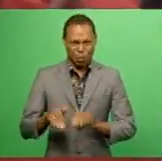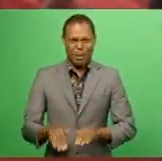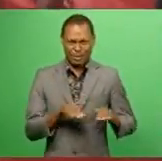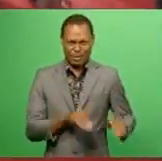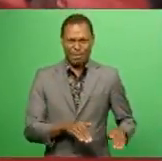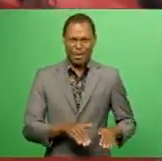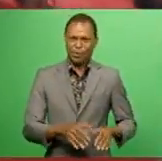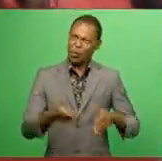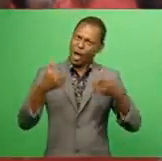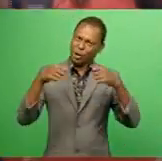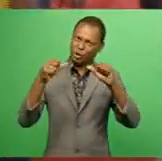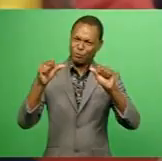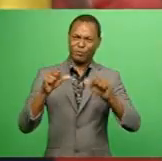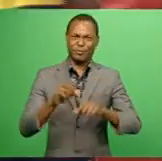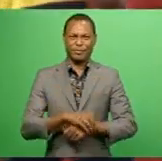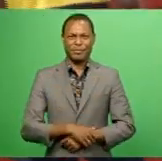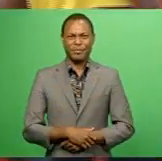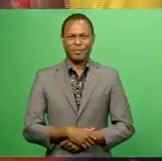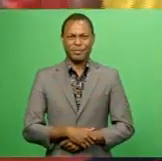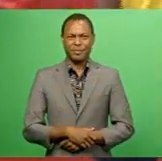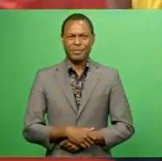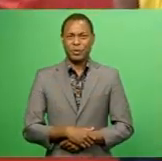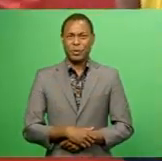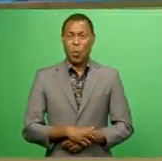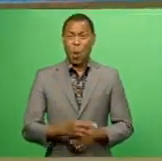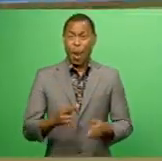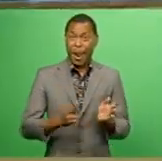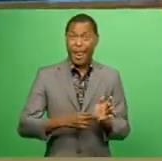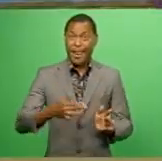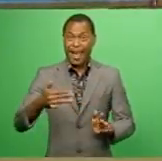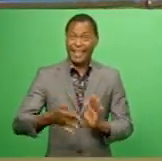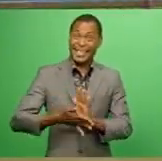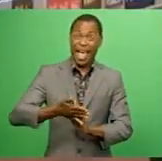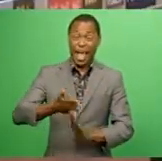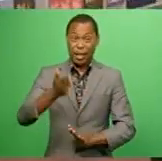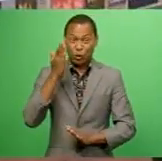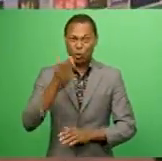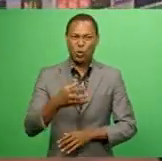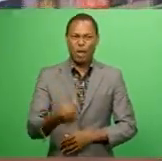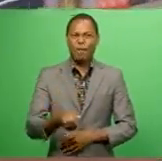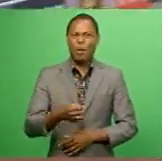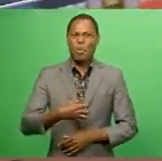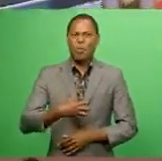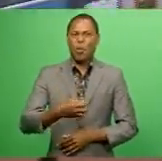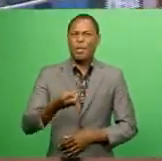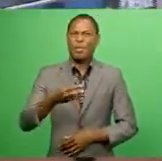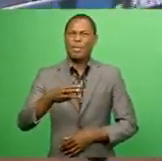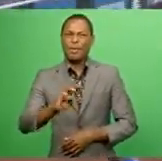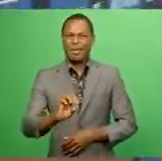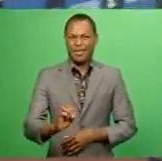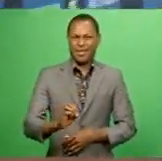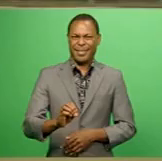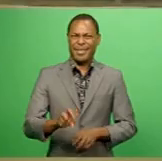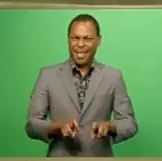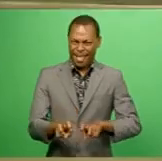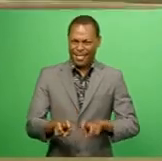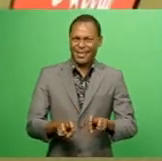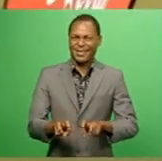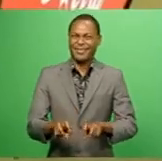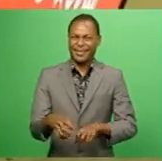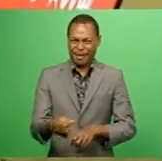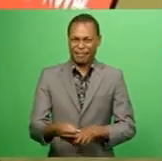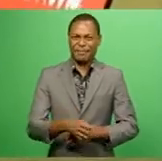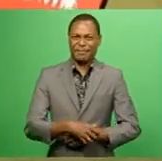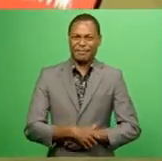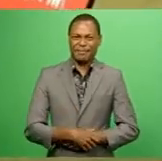this achievement. Nakasi High School will field more than 30 athletes at the Coca-Cola games next month. Karleen Itavi,